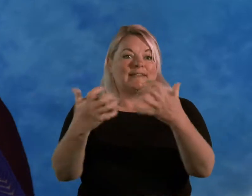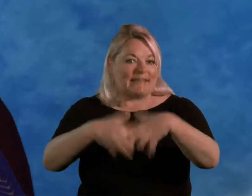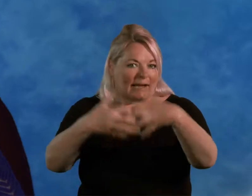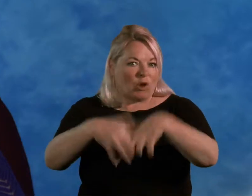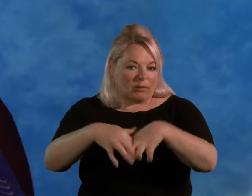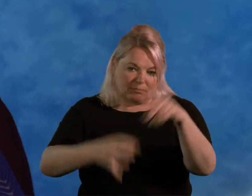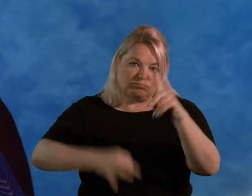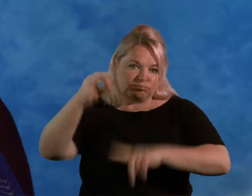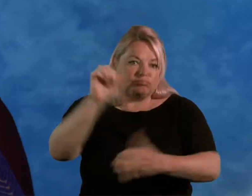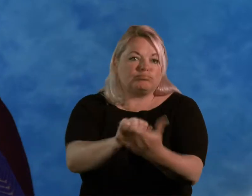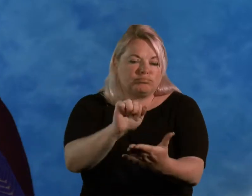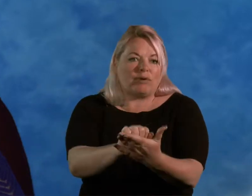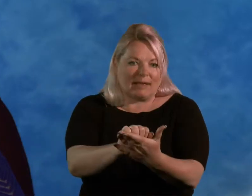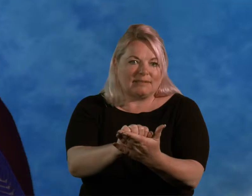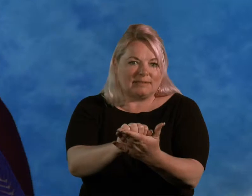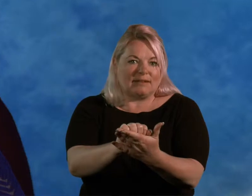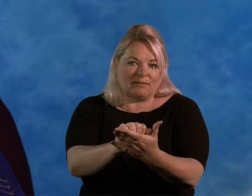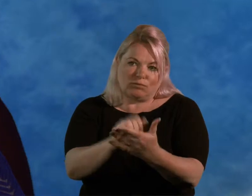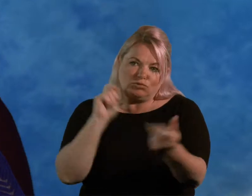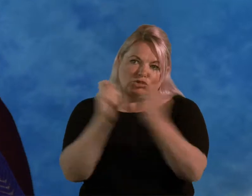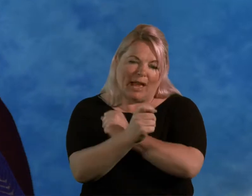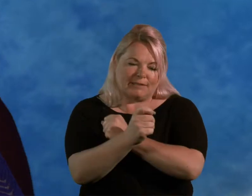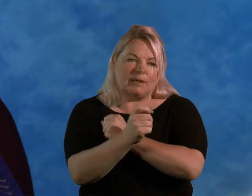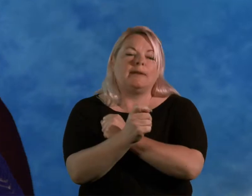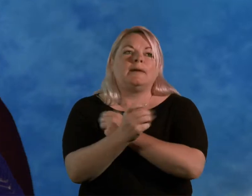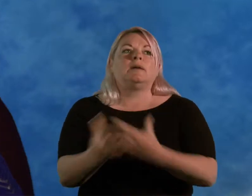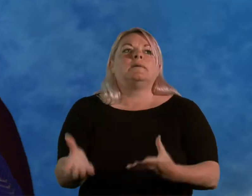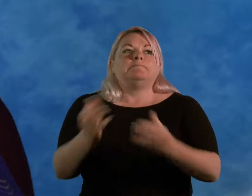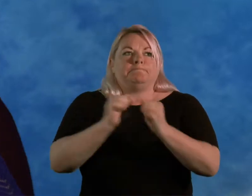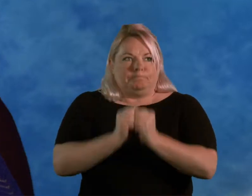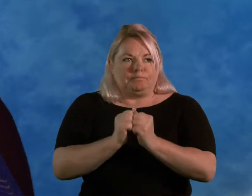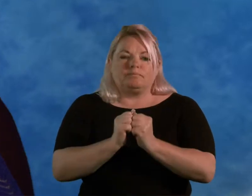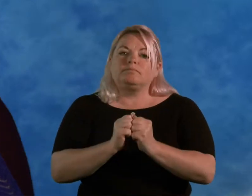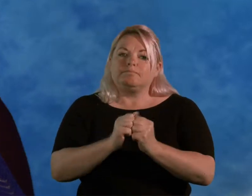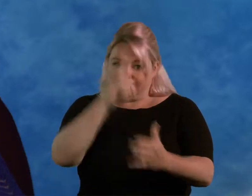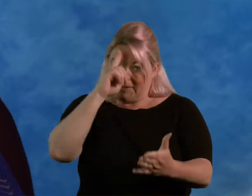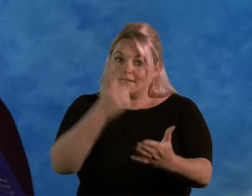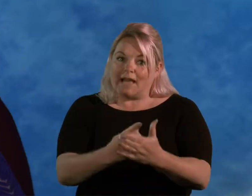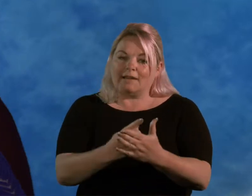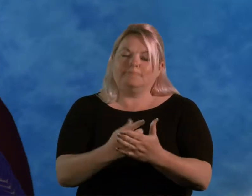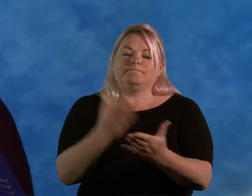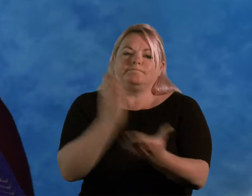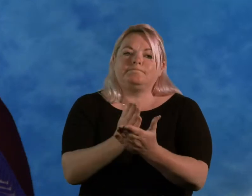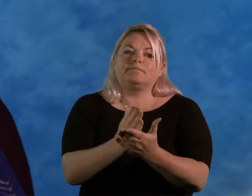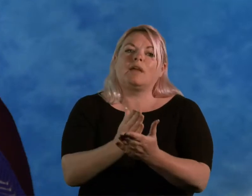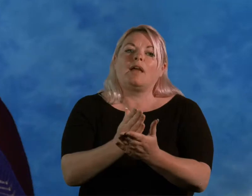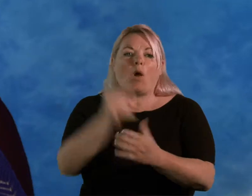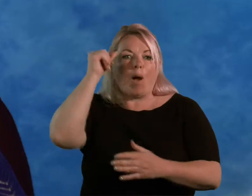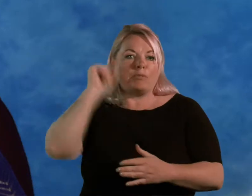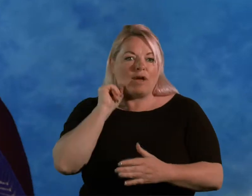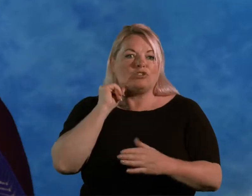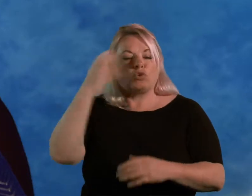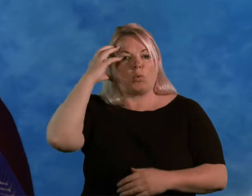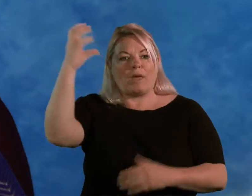right for me to have this major change. So I took a deep breath, and I took the, had the operation at Queen Alexandra in June